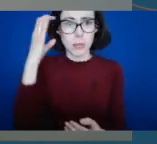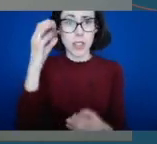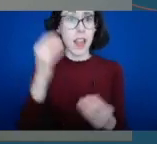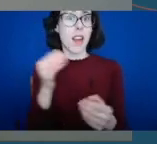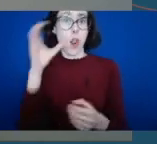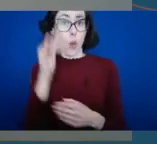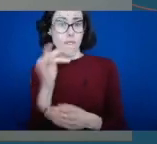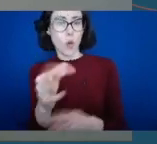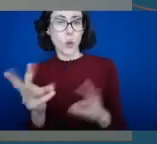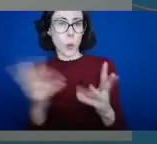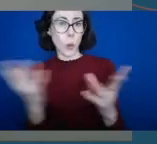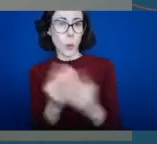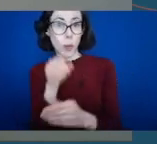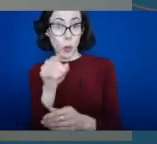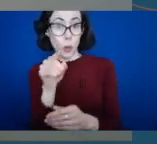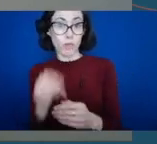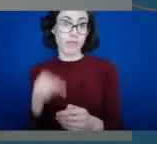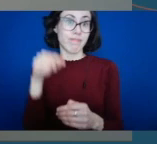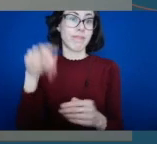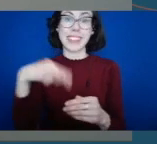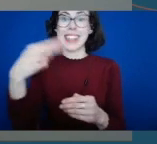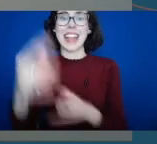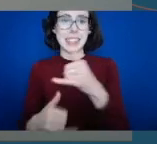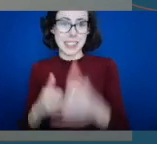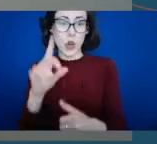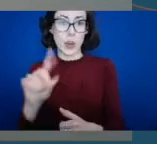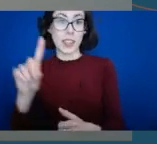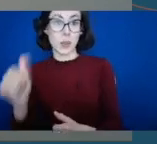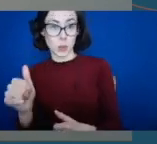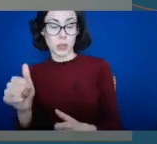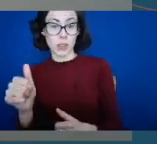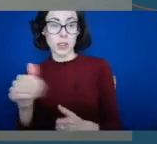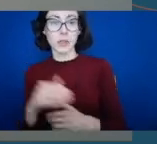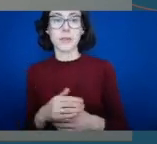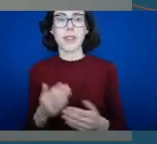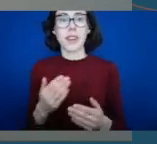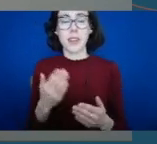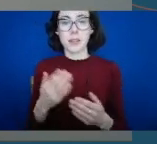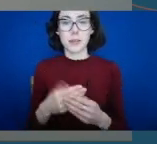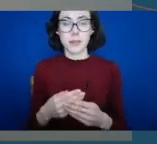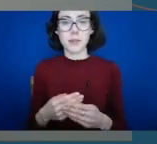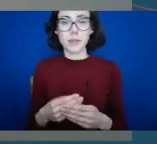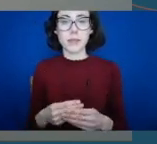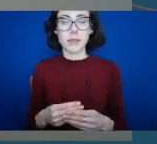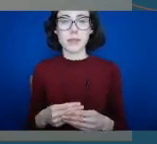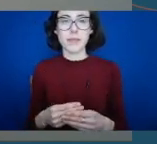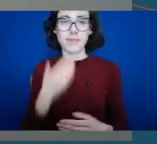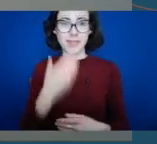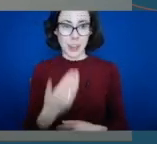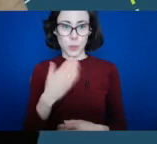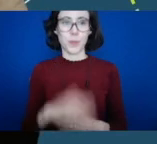can continue to bring the platform of the National Seminar for Inclusion to you, to your organisations and to the wider sector. Thanks Niall.